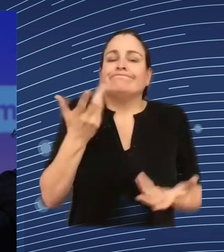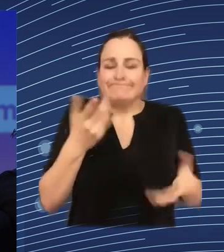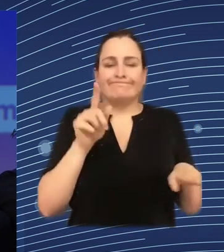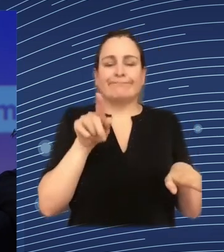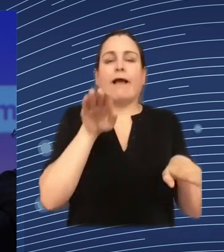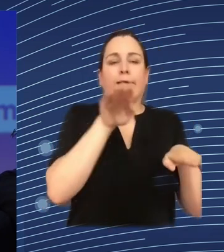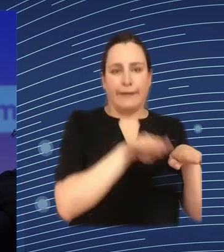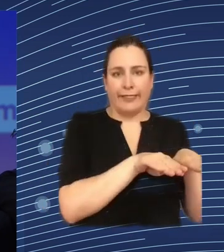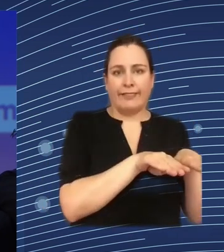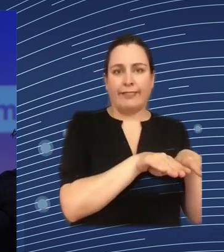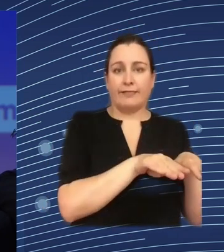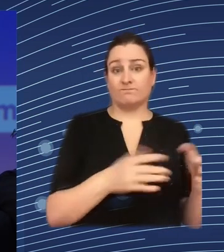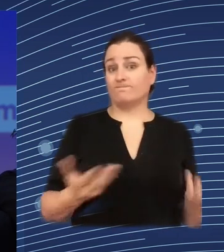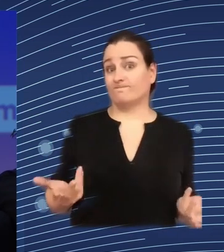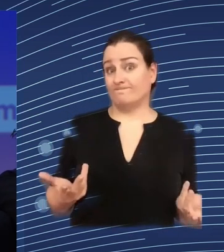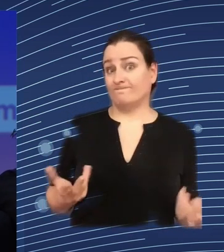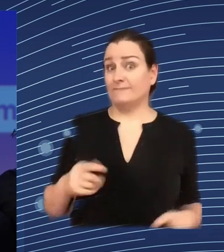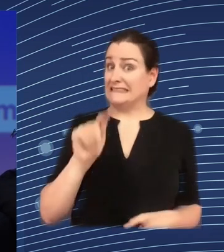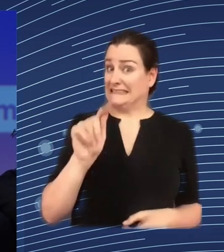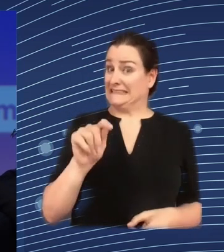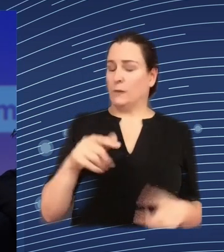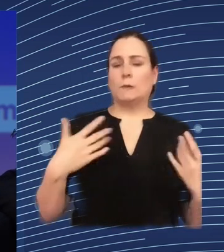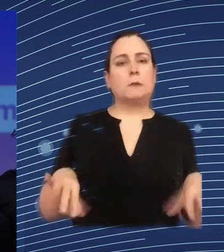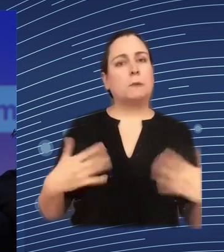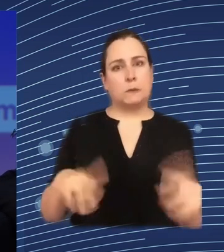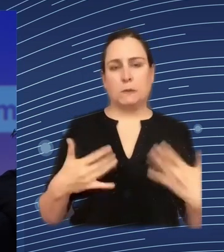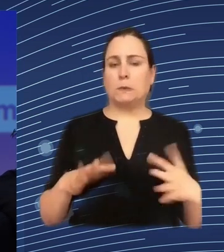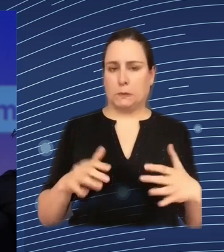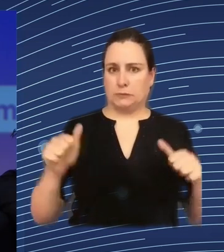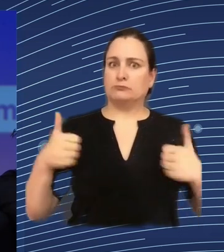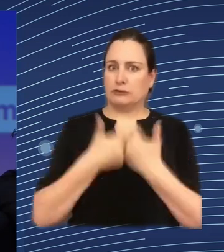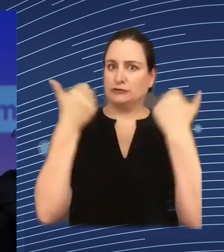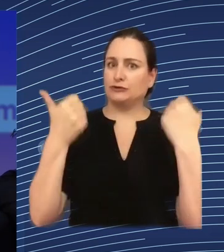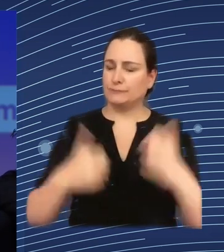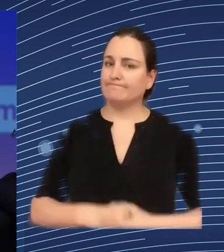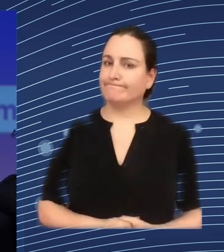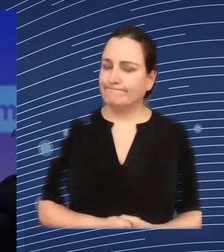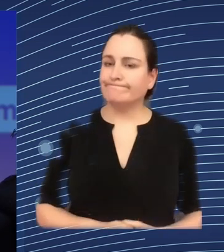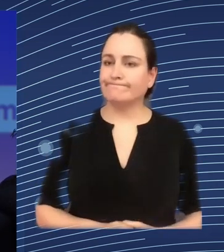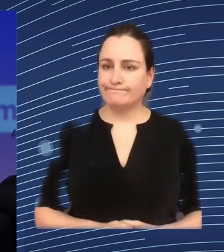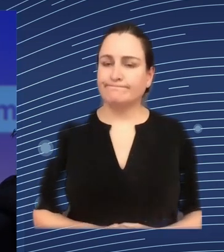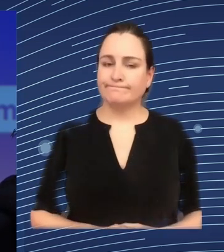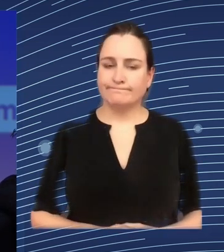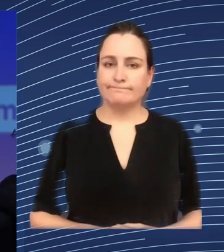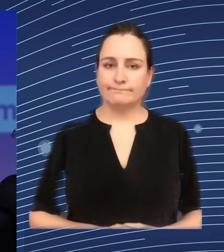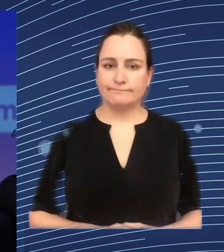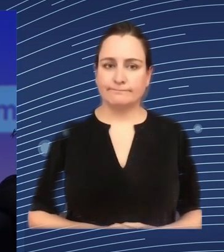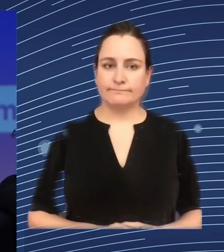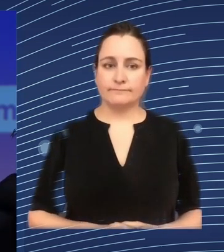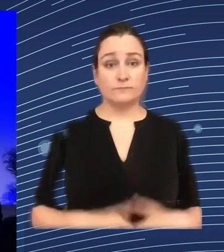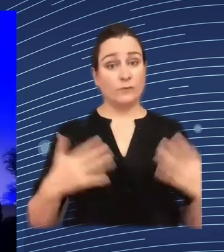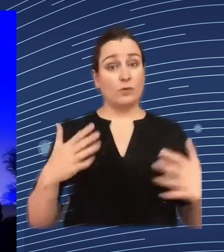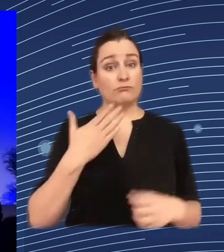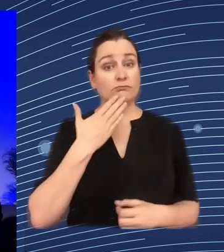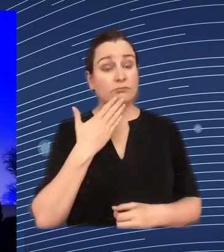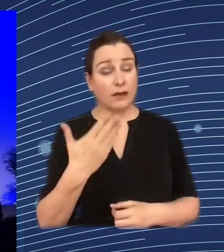so this is a very huge challenge for us I think Thanks a lot Adrian for pointing this